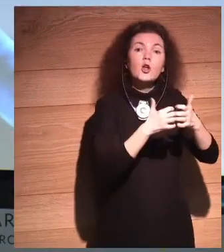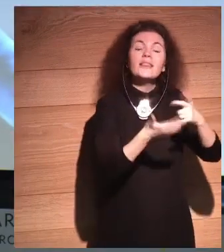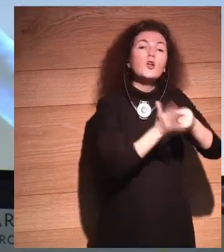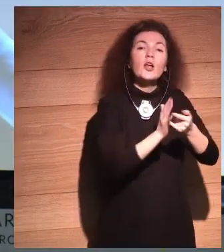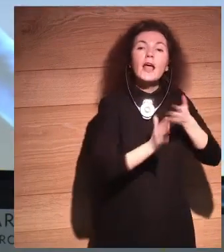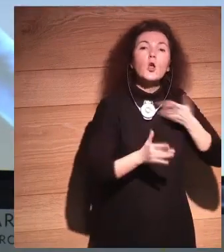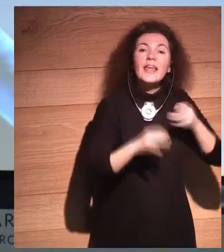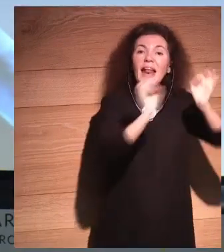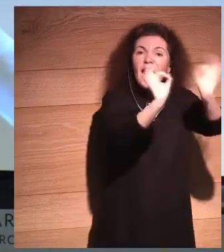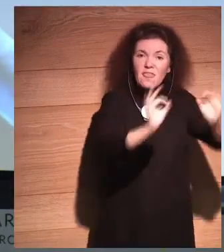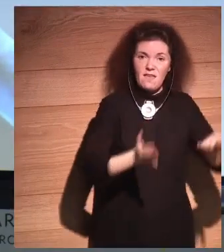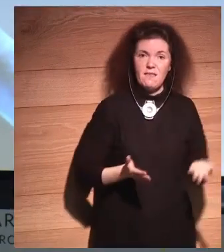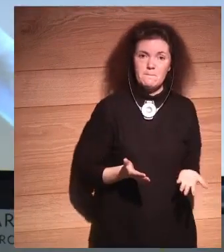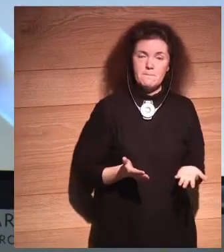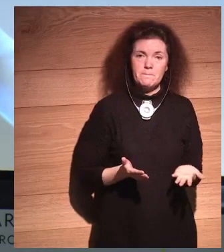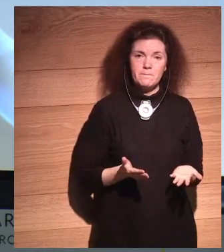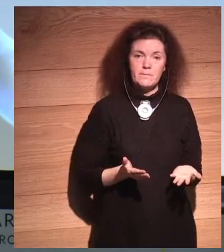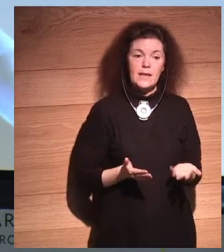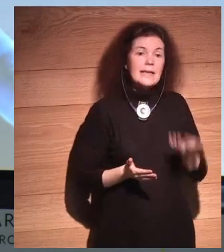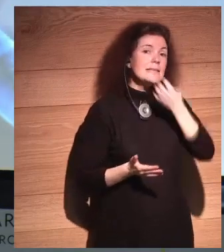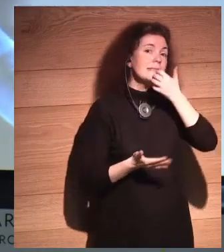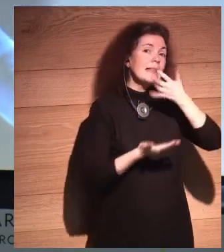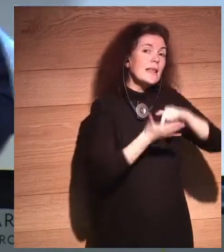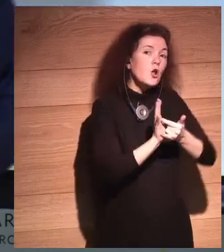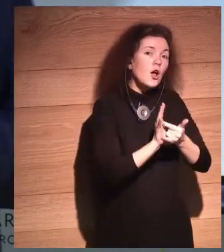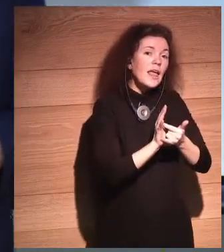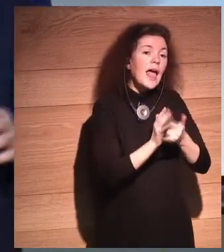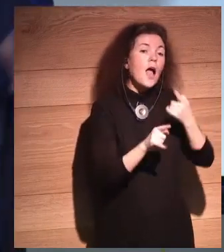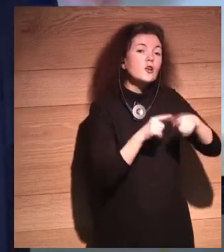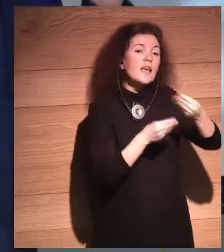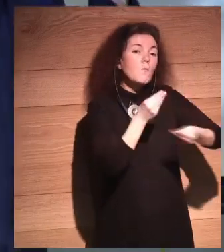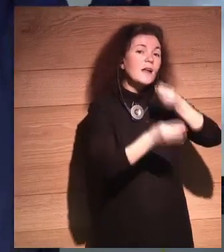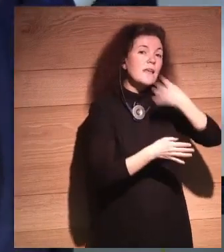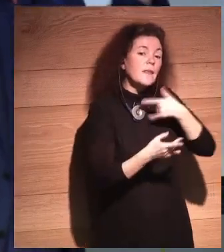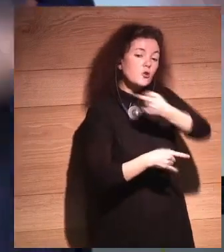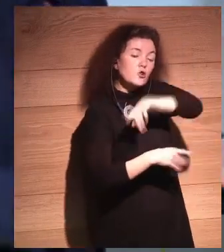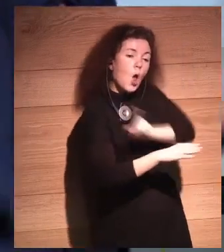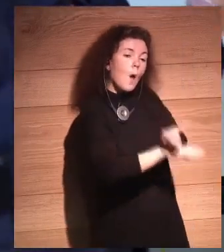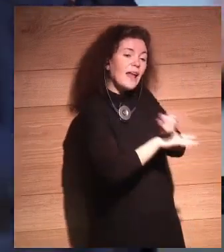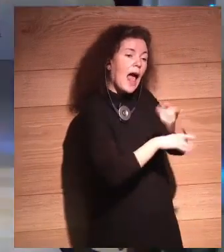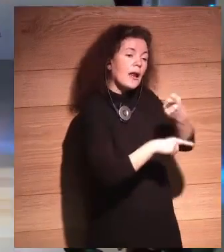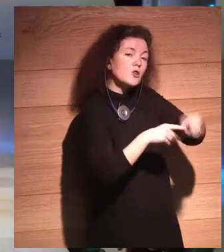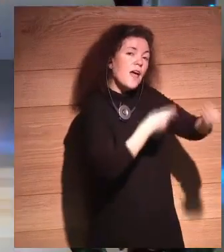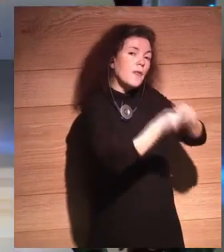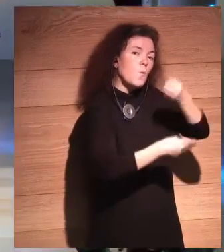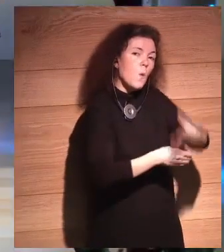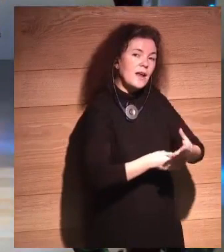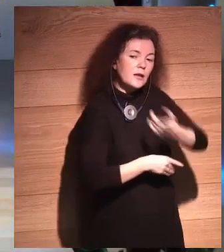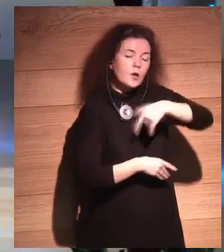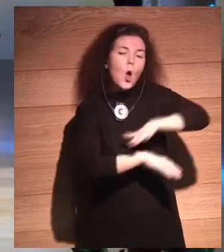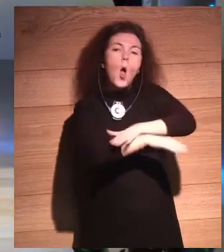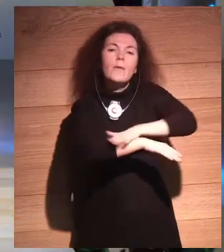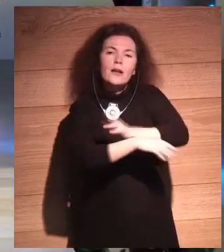technology is going to do great things, then we have to make it do great things. We have to have the right government, the right politics. Every